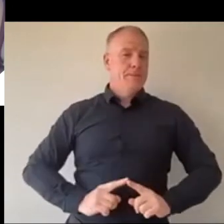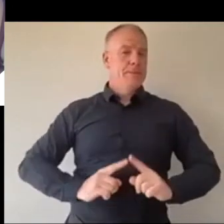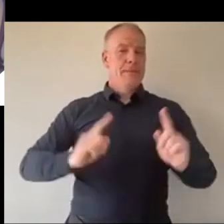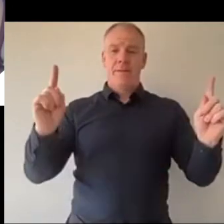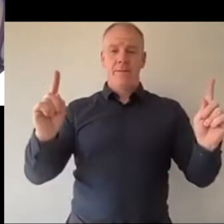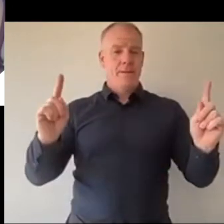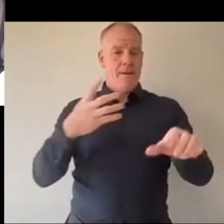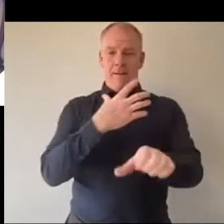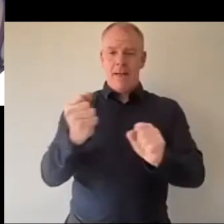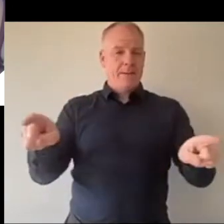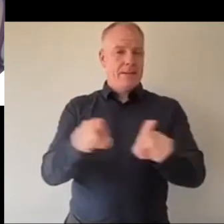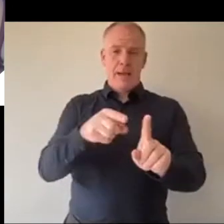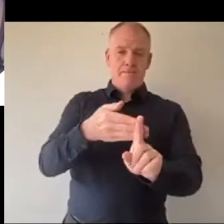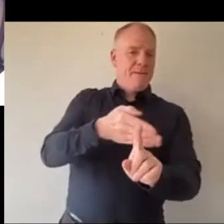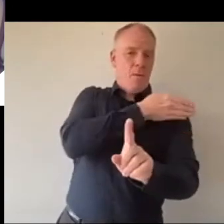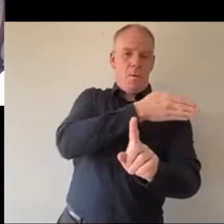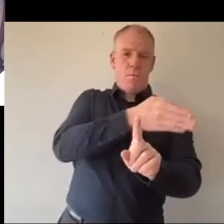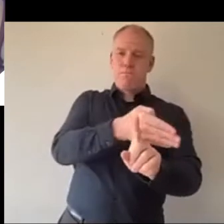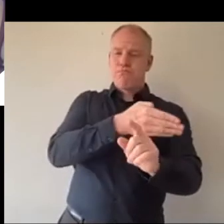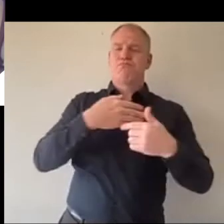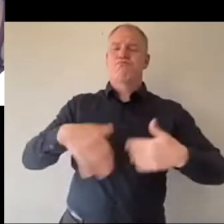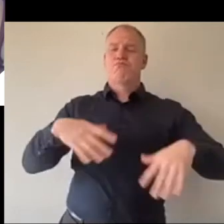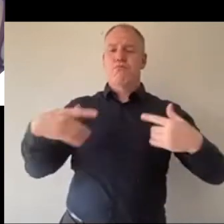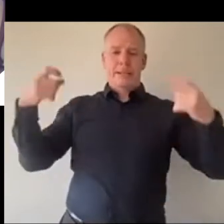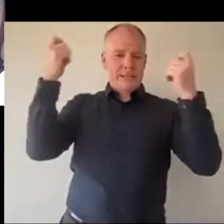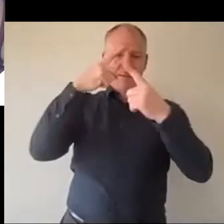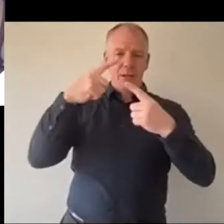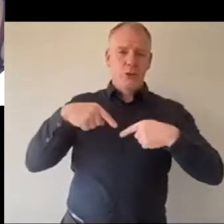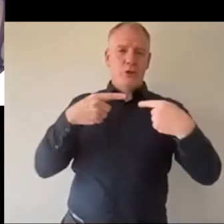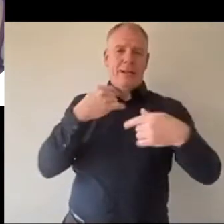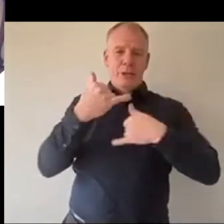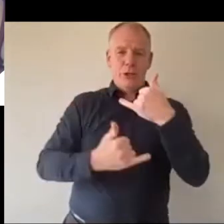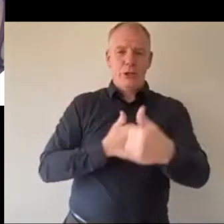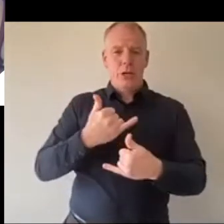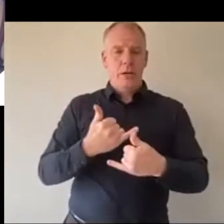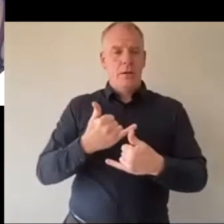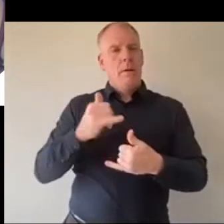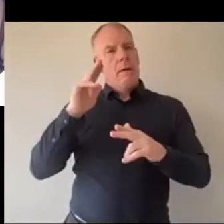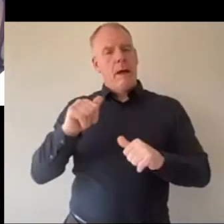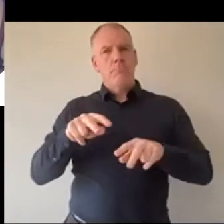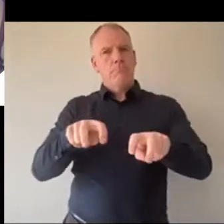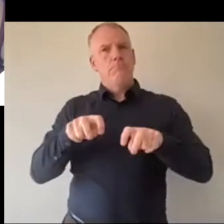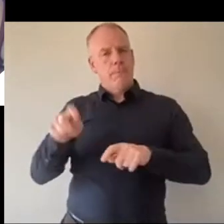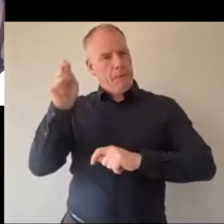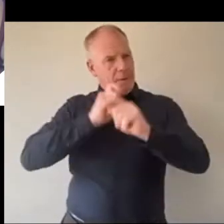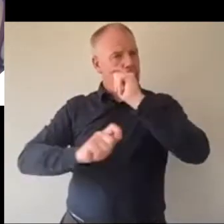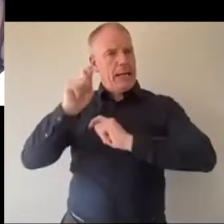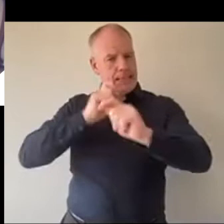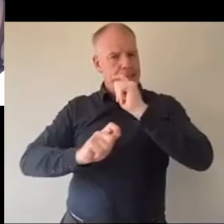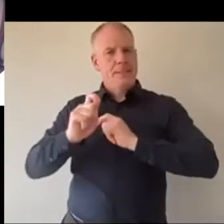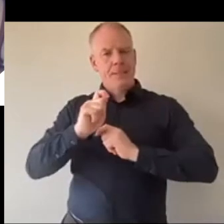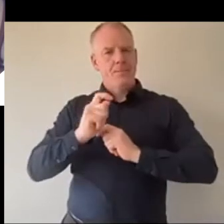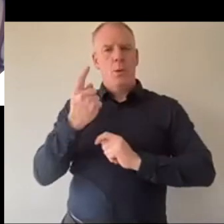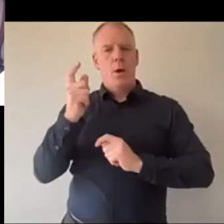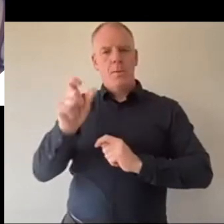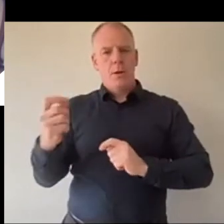a really challenging and awful year so it's given us time to reflect and one of the people we got on